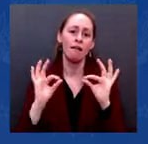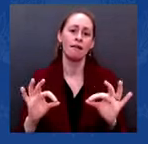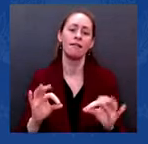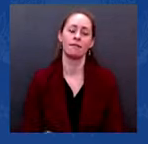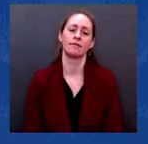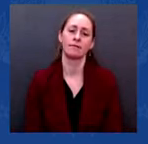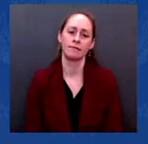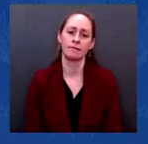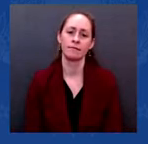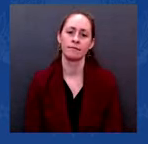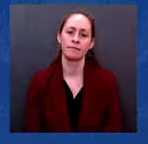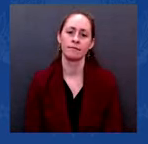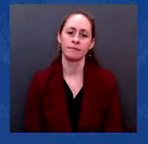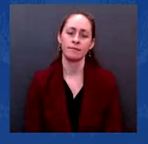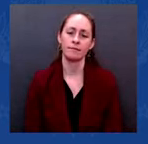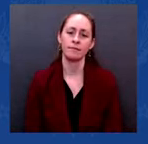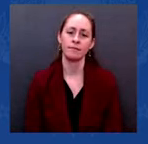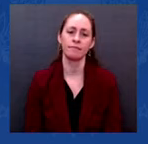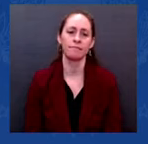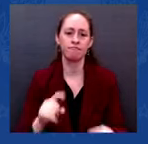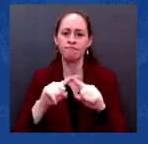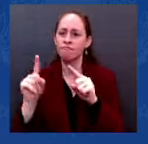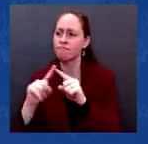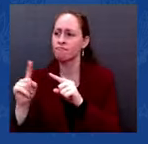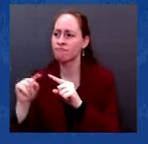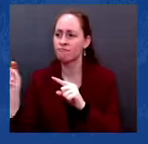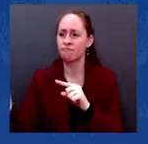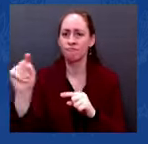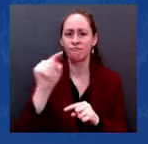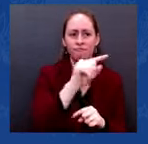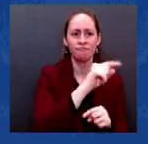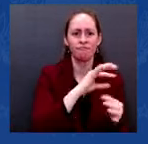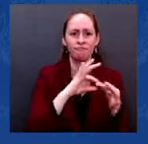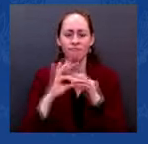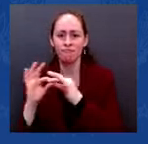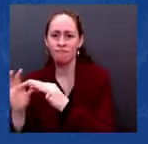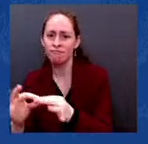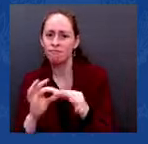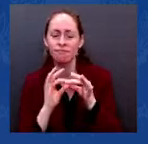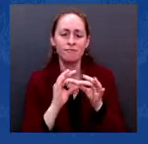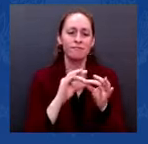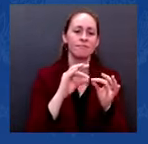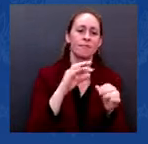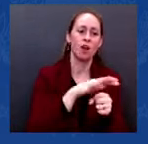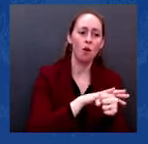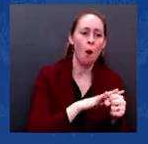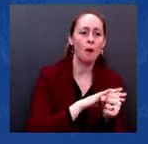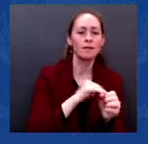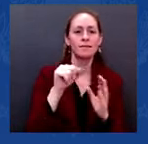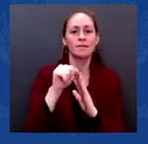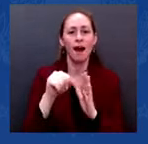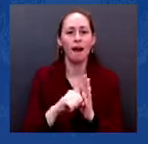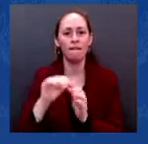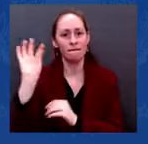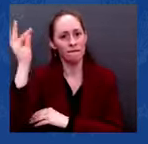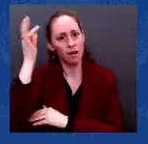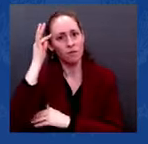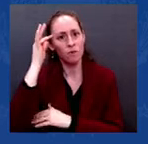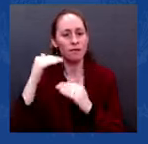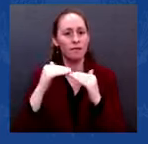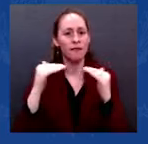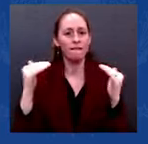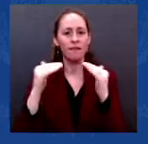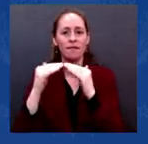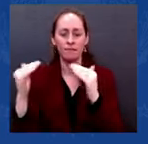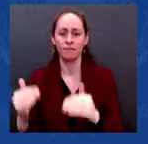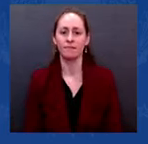and federal. And the congressional delegation in the House, Representatives Velasquez, Nadler, Espayot, Meng,